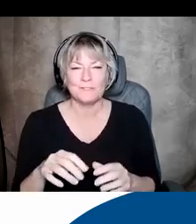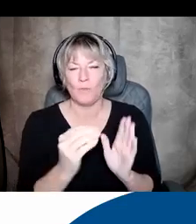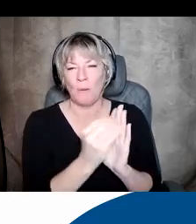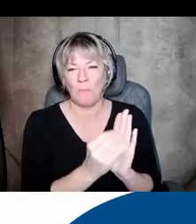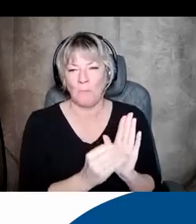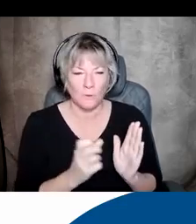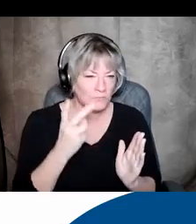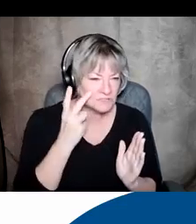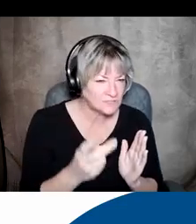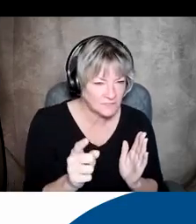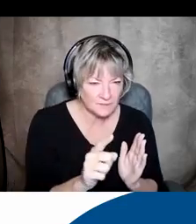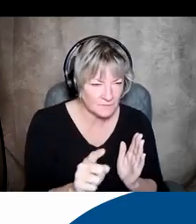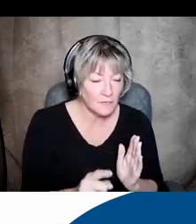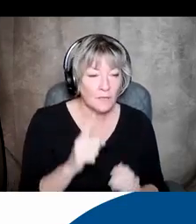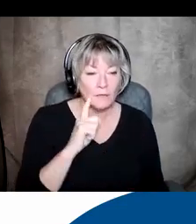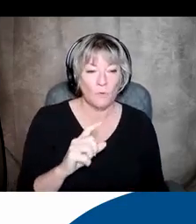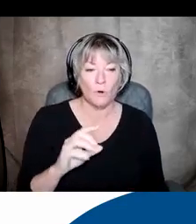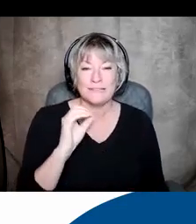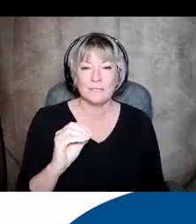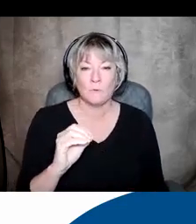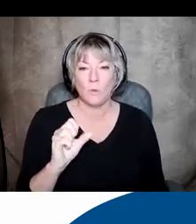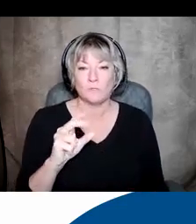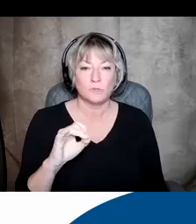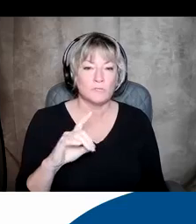for you. For the Zero Suicide Initiative,